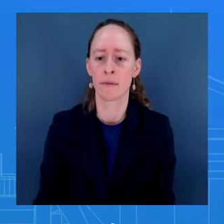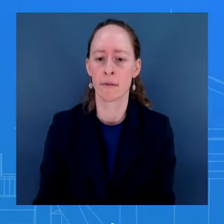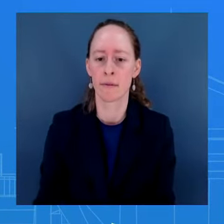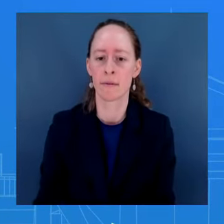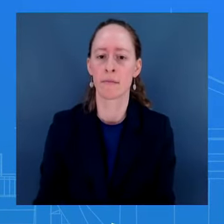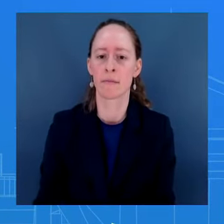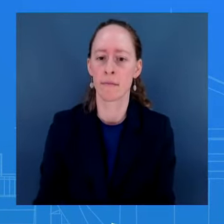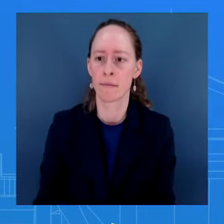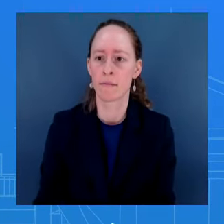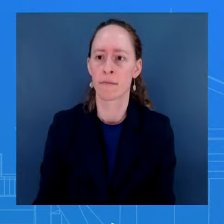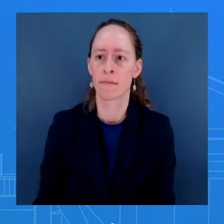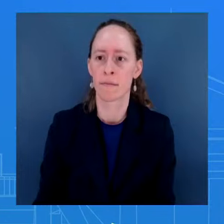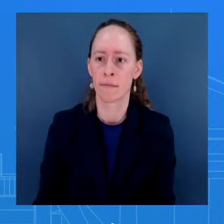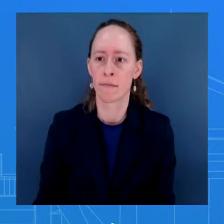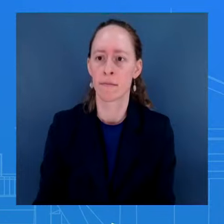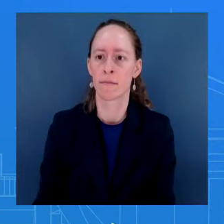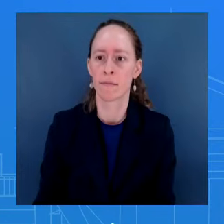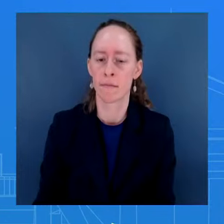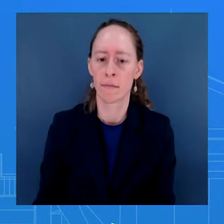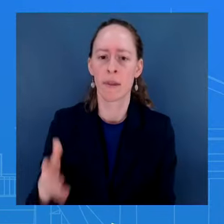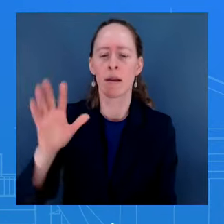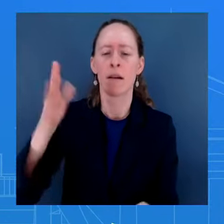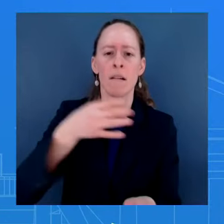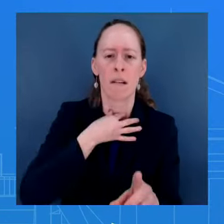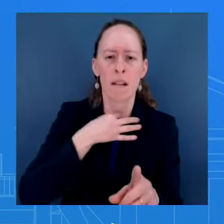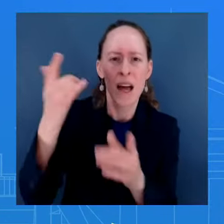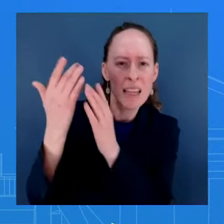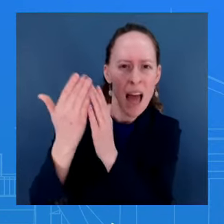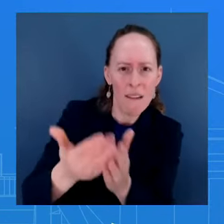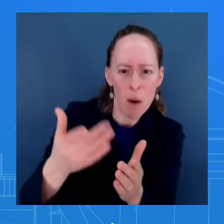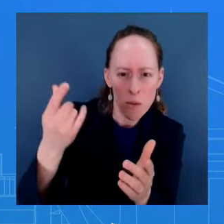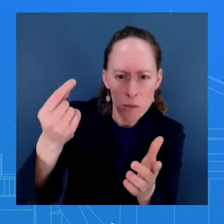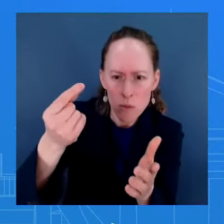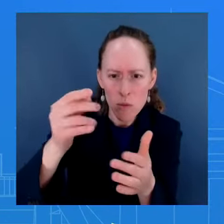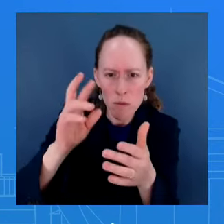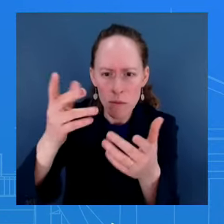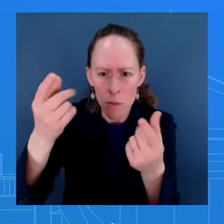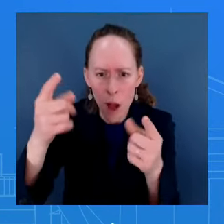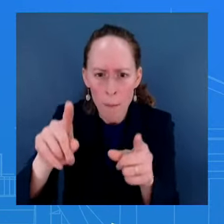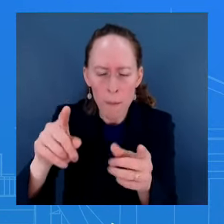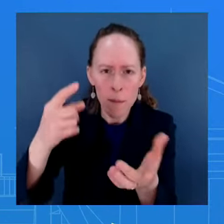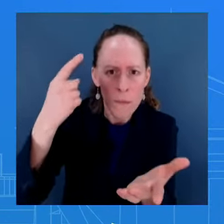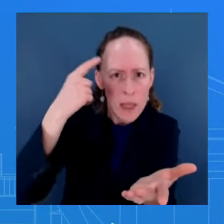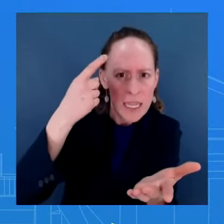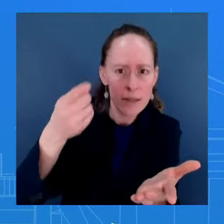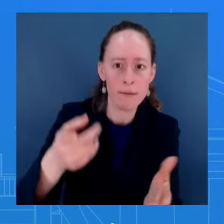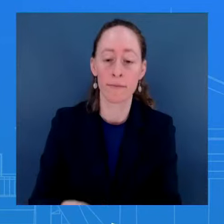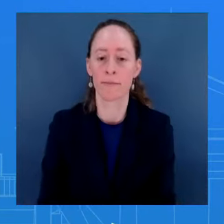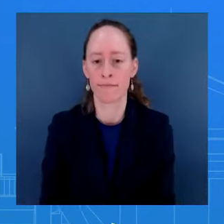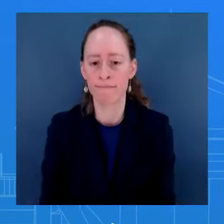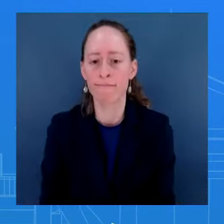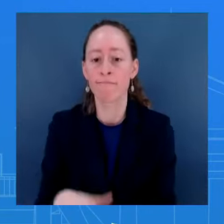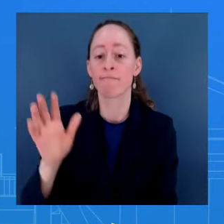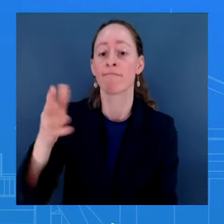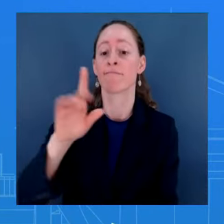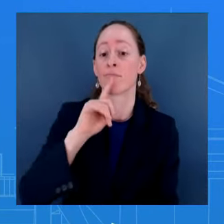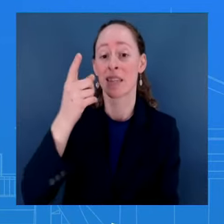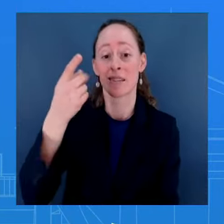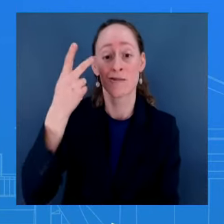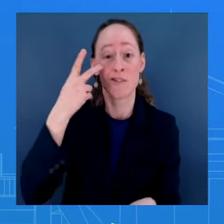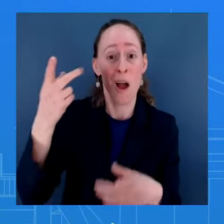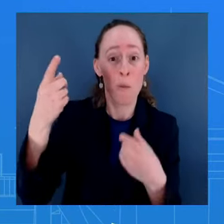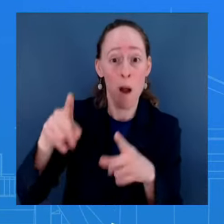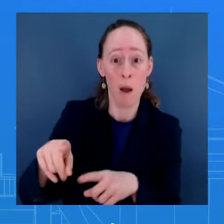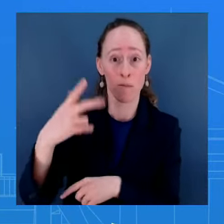you saw three military members were killed not too long ago, you saw our response. So we are – the